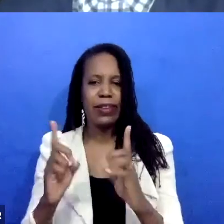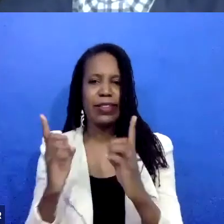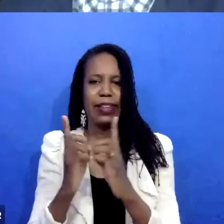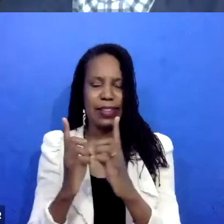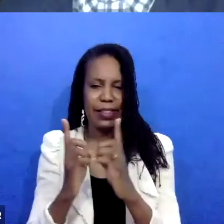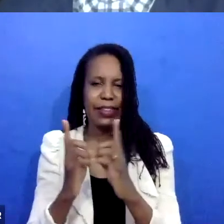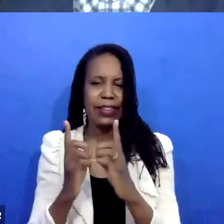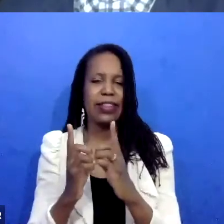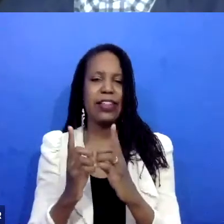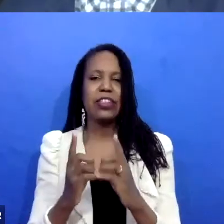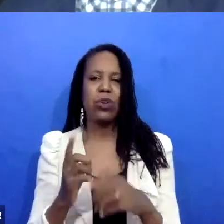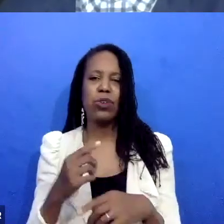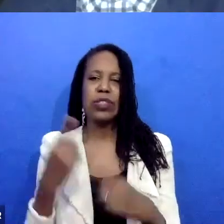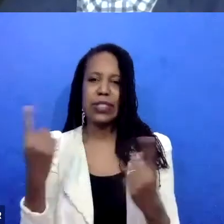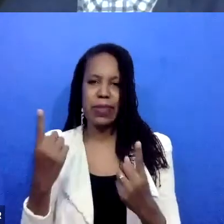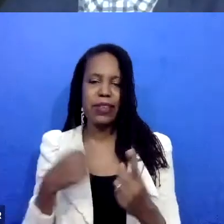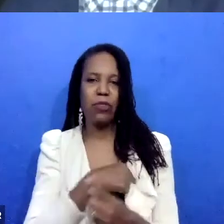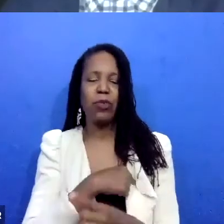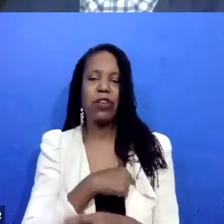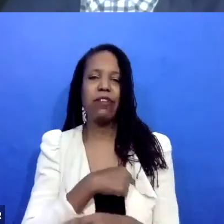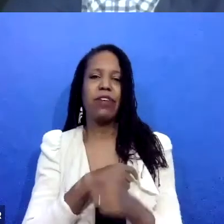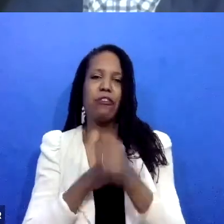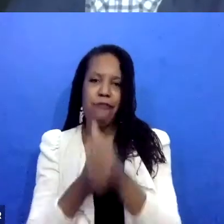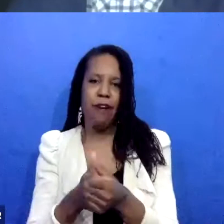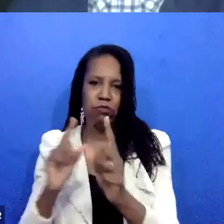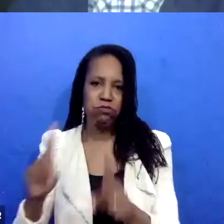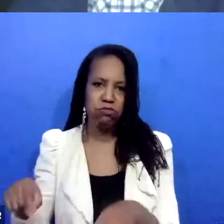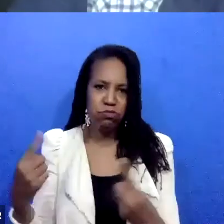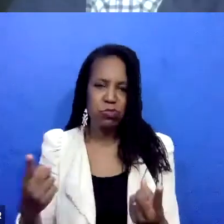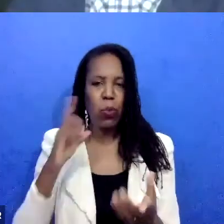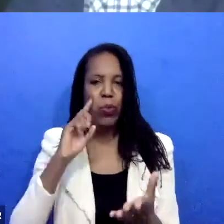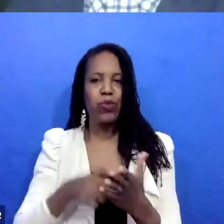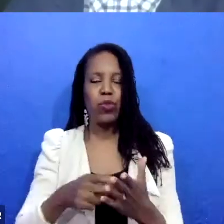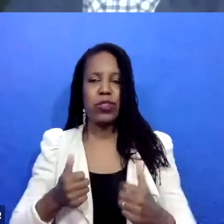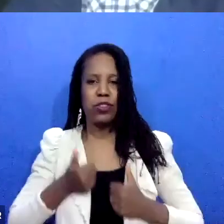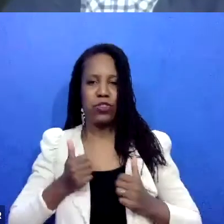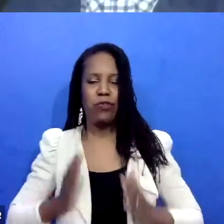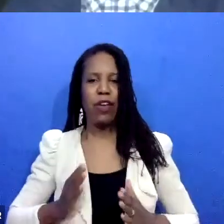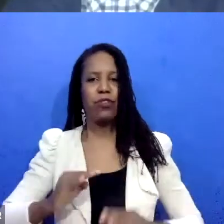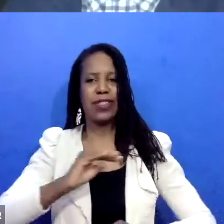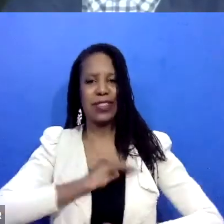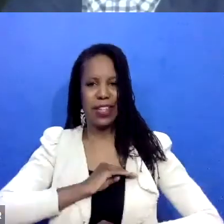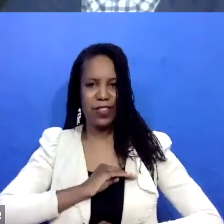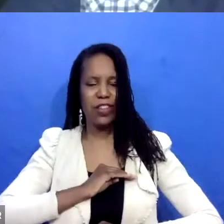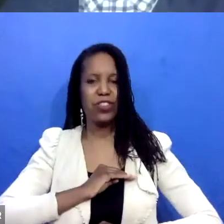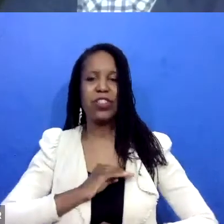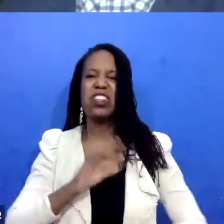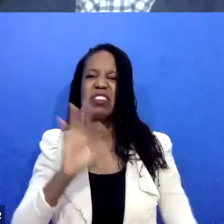we have shown a survivor satisfaction rate of 91% with